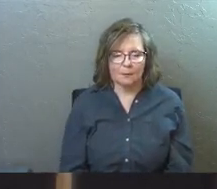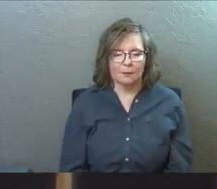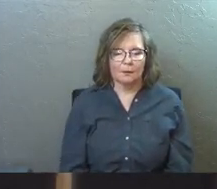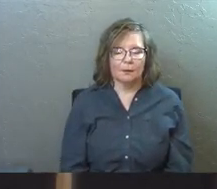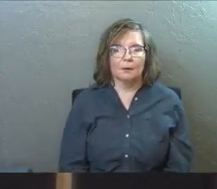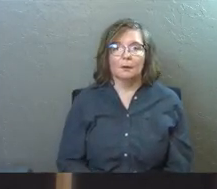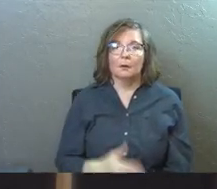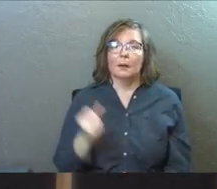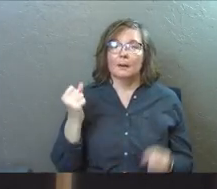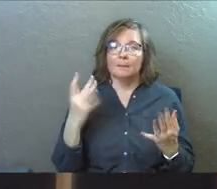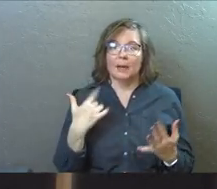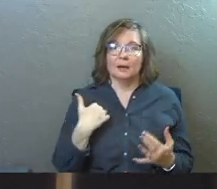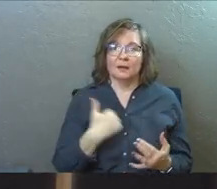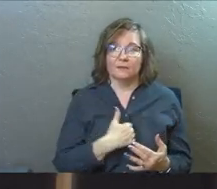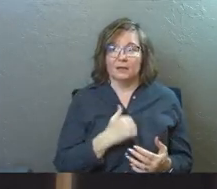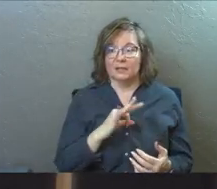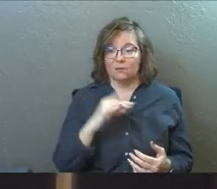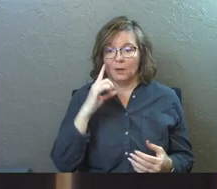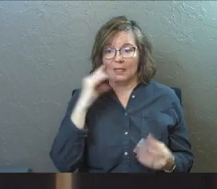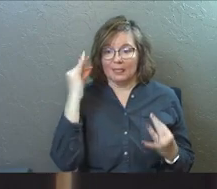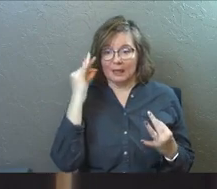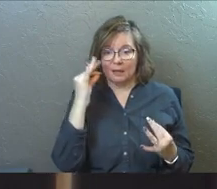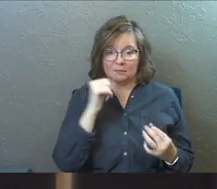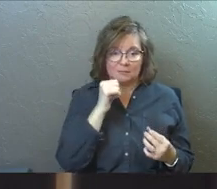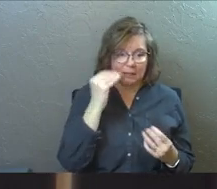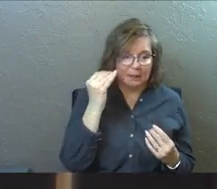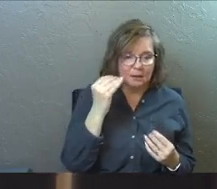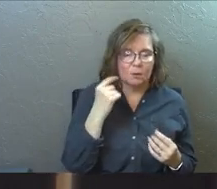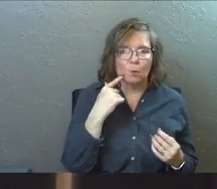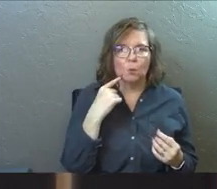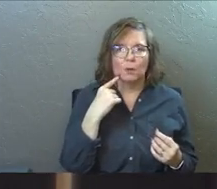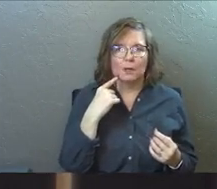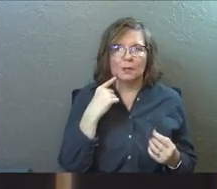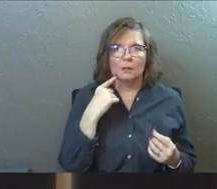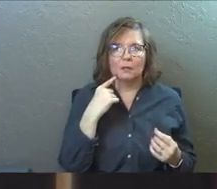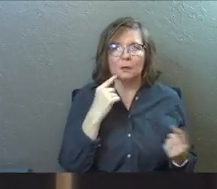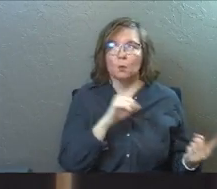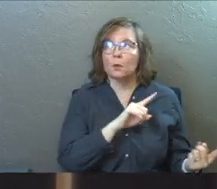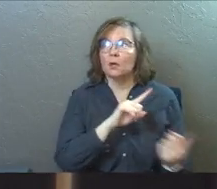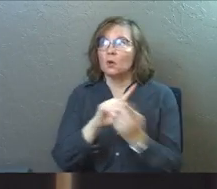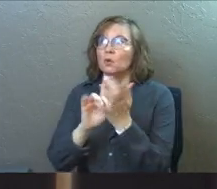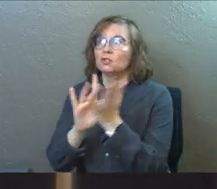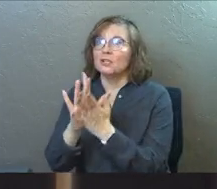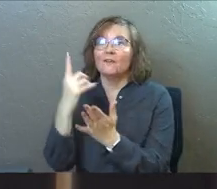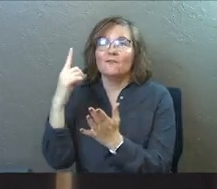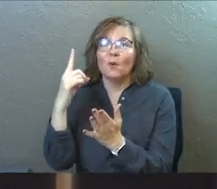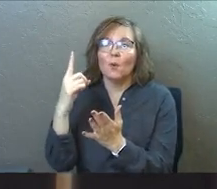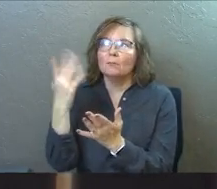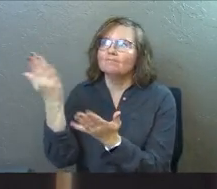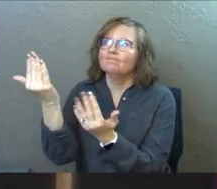is that many of us, whether we think about it or not, we come to Jesus in order to get something.